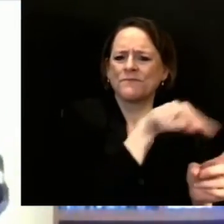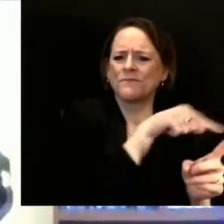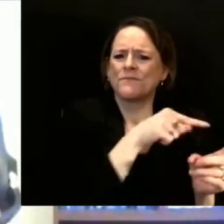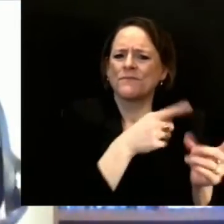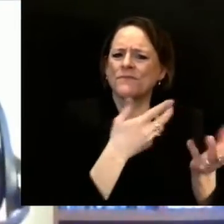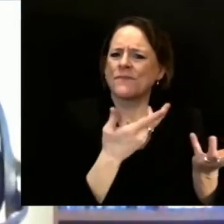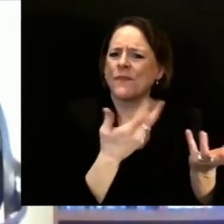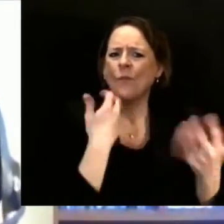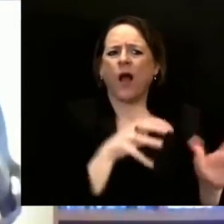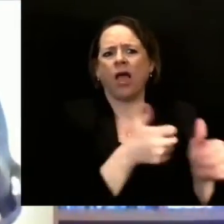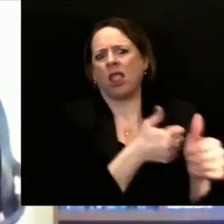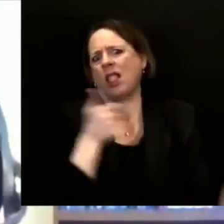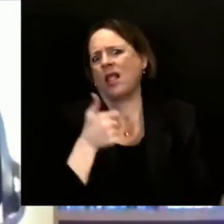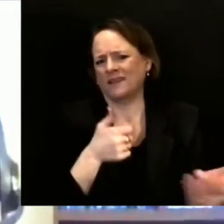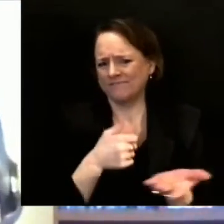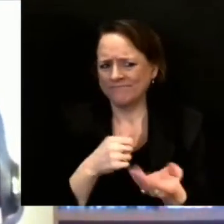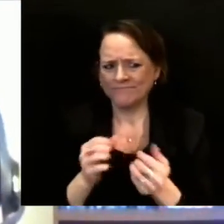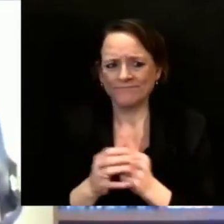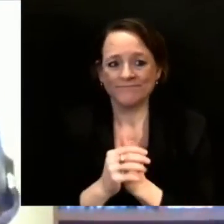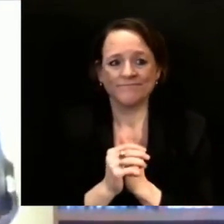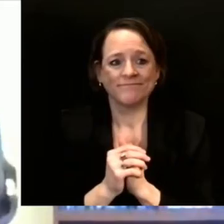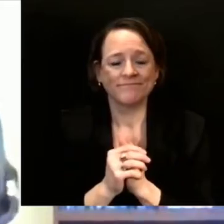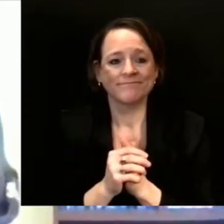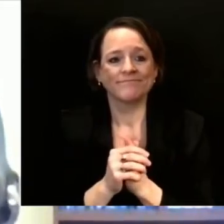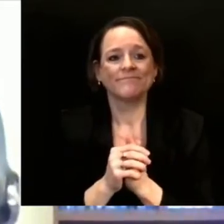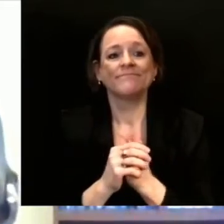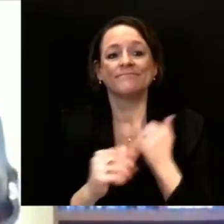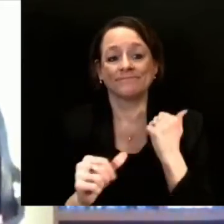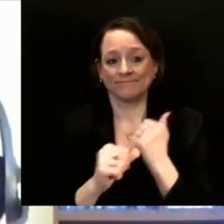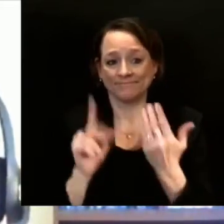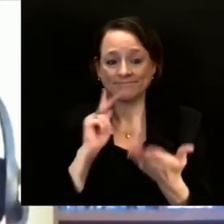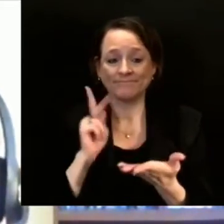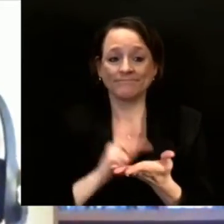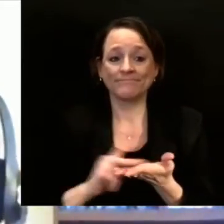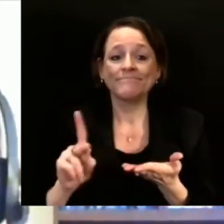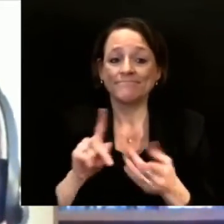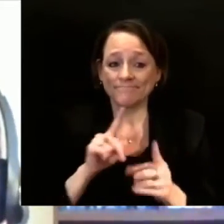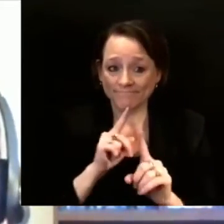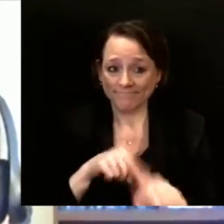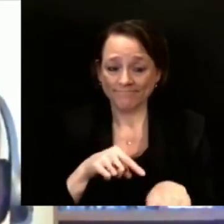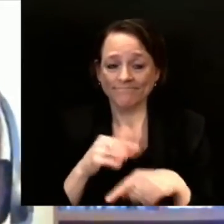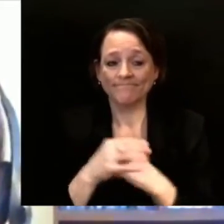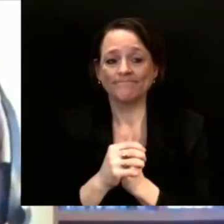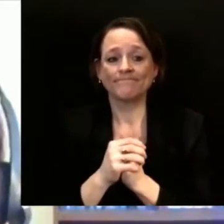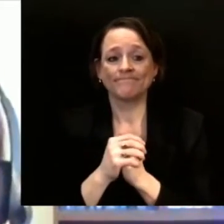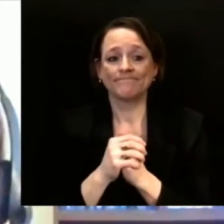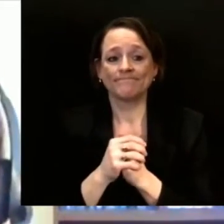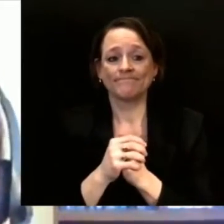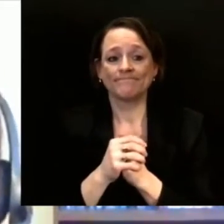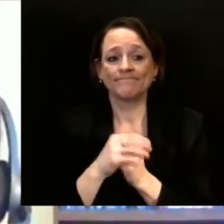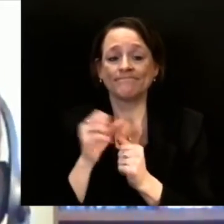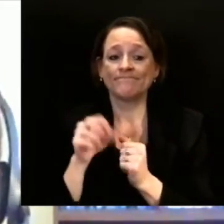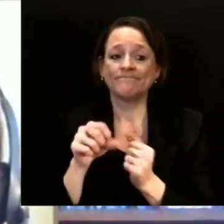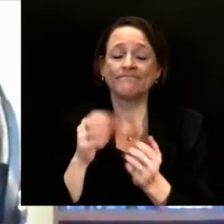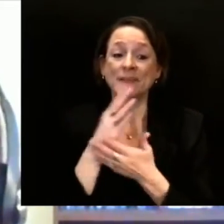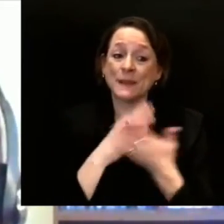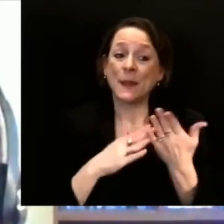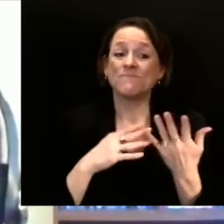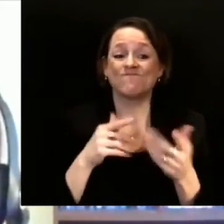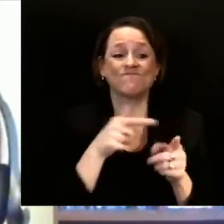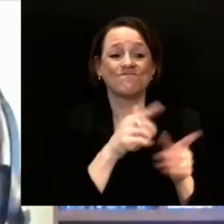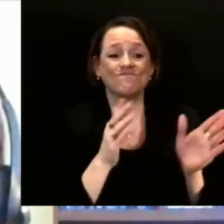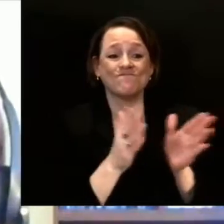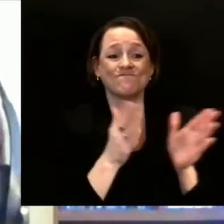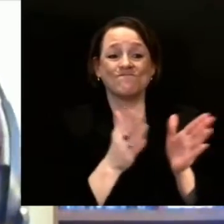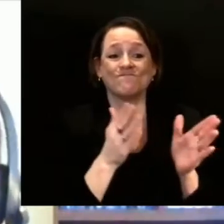are doing absolutely great. And so I know it varies from community to community and resource to resource, how many